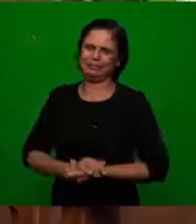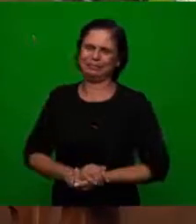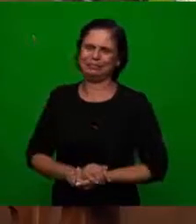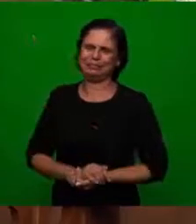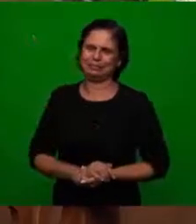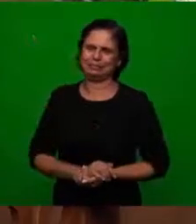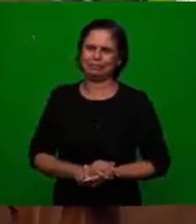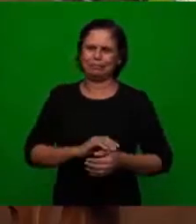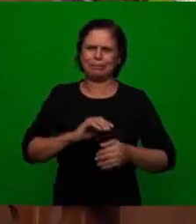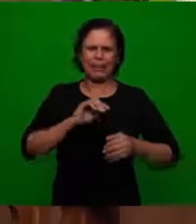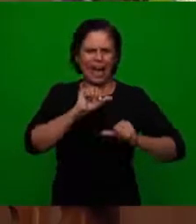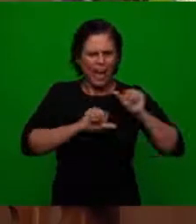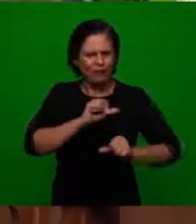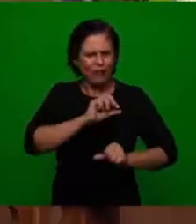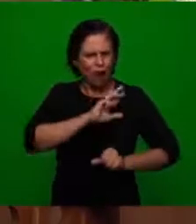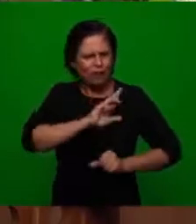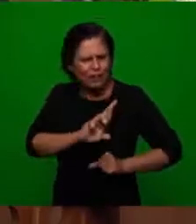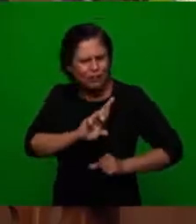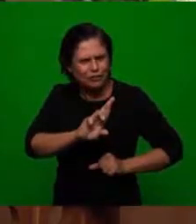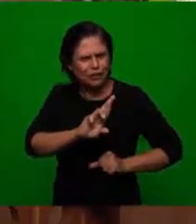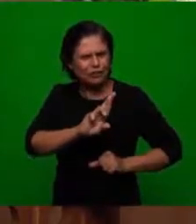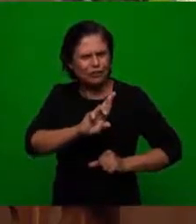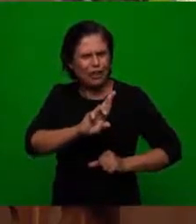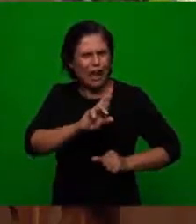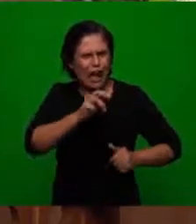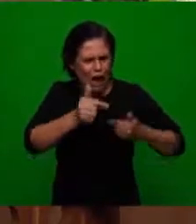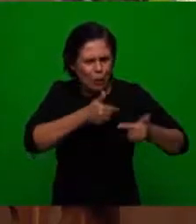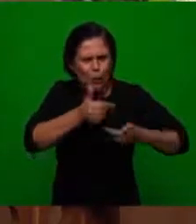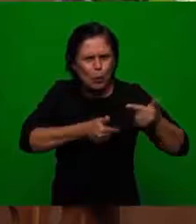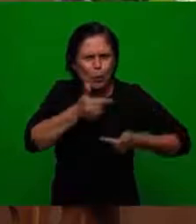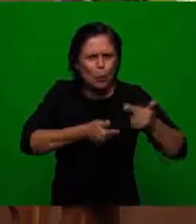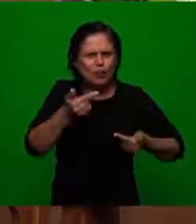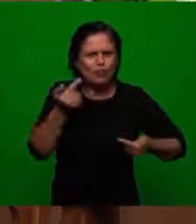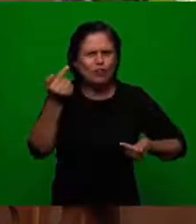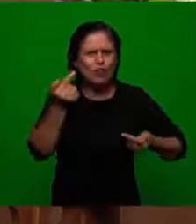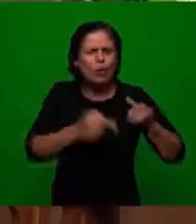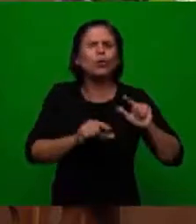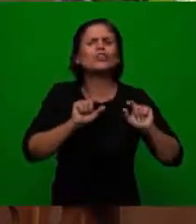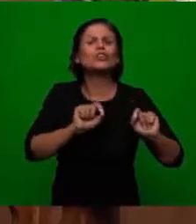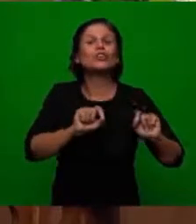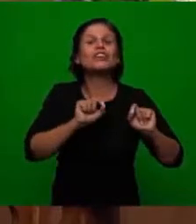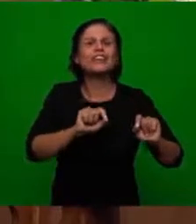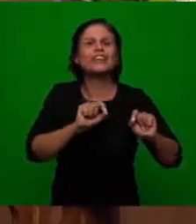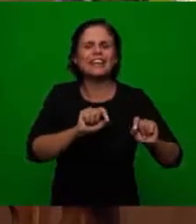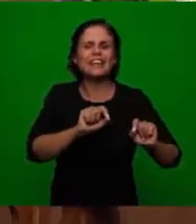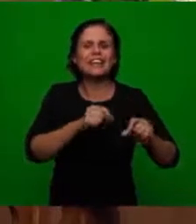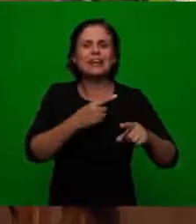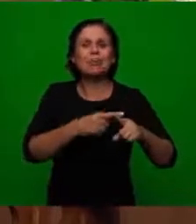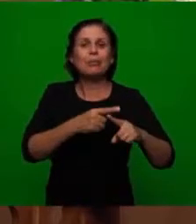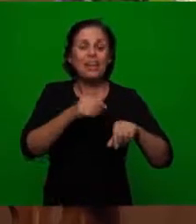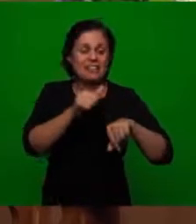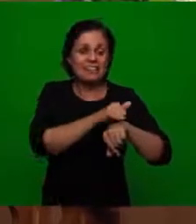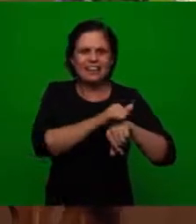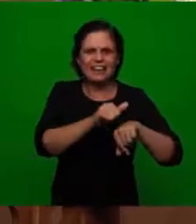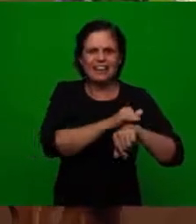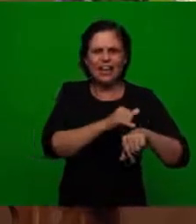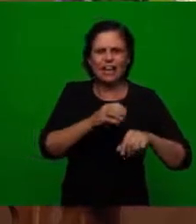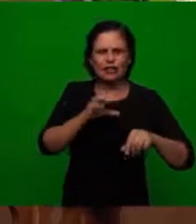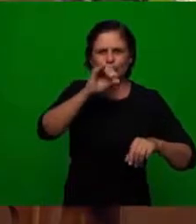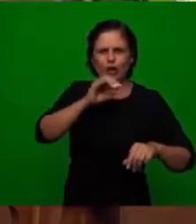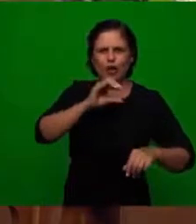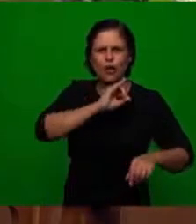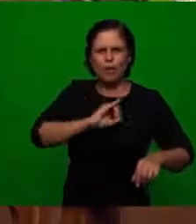that's not how it was supposed to be the fight was not against flesh and blood the fight was